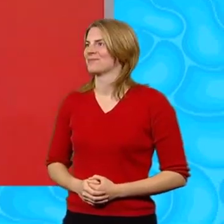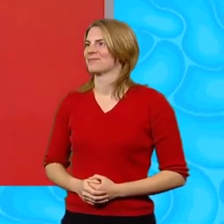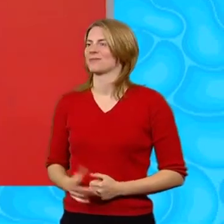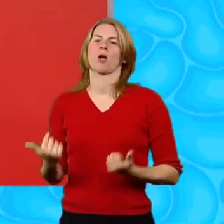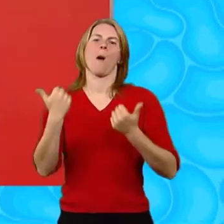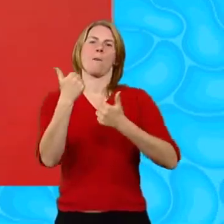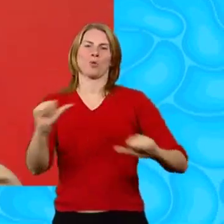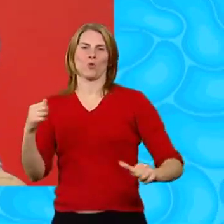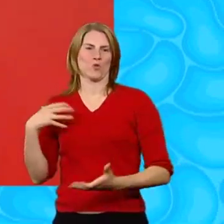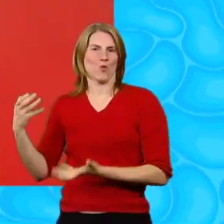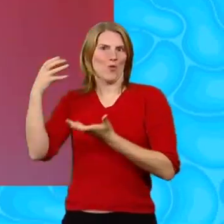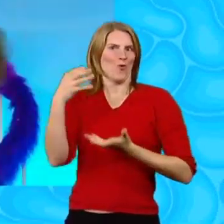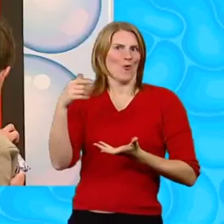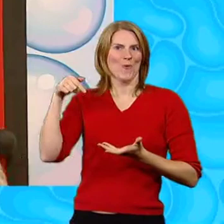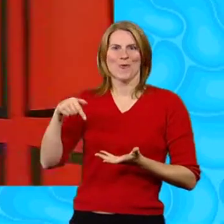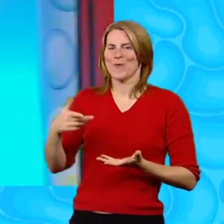I've got it!